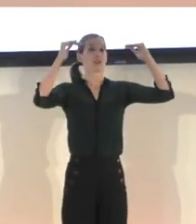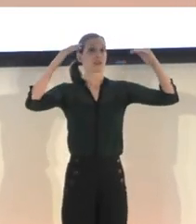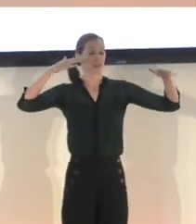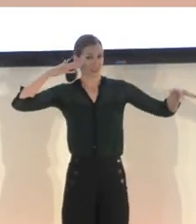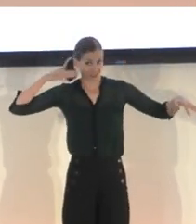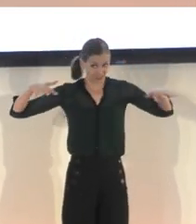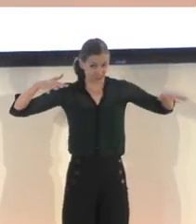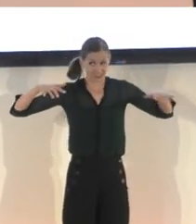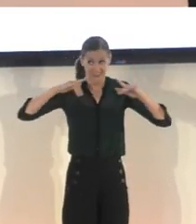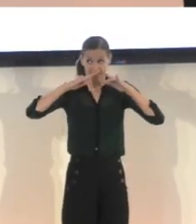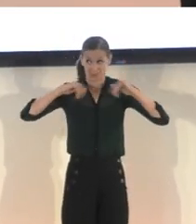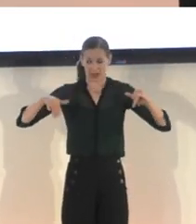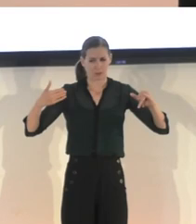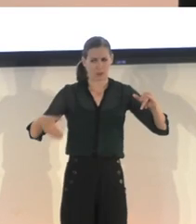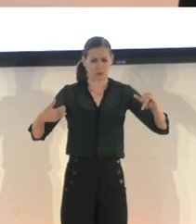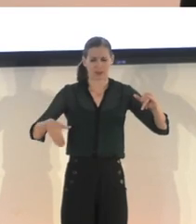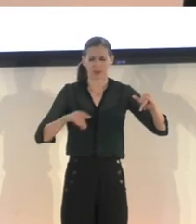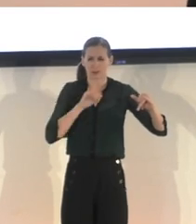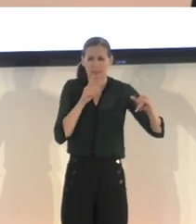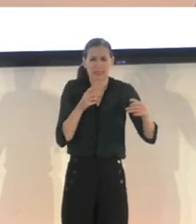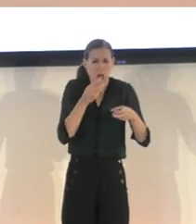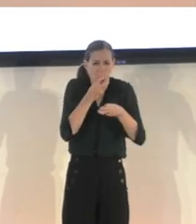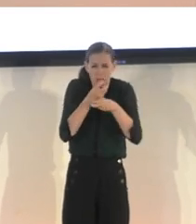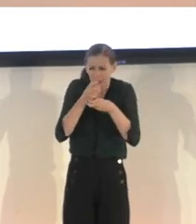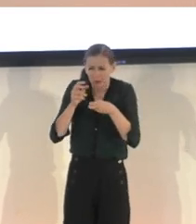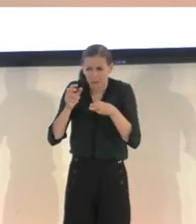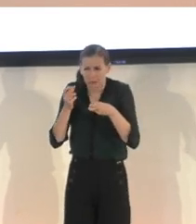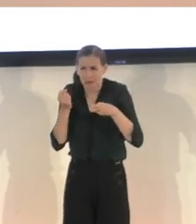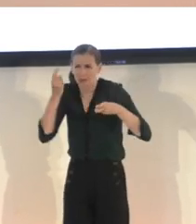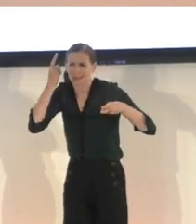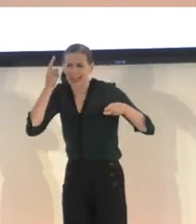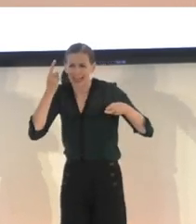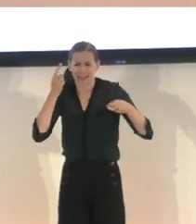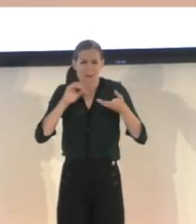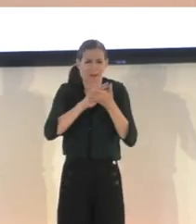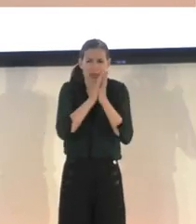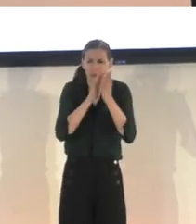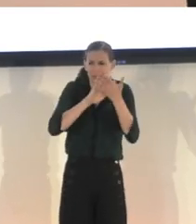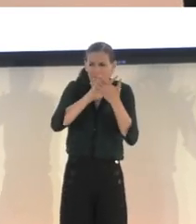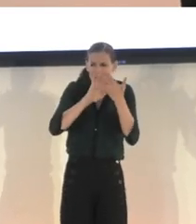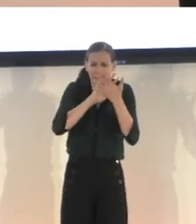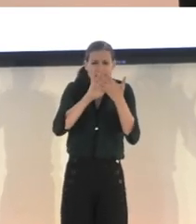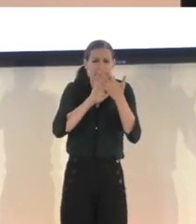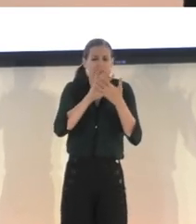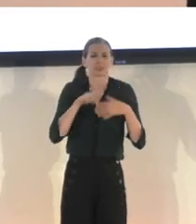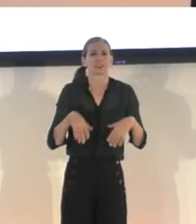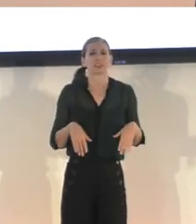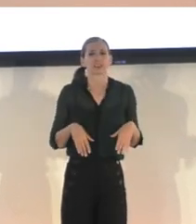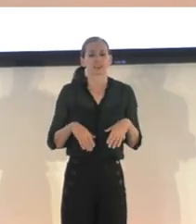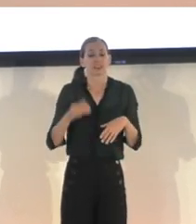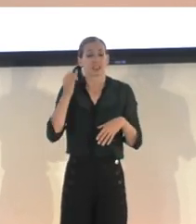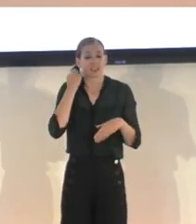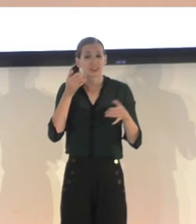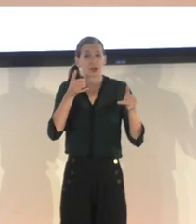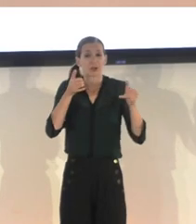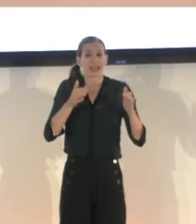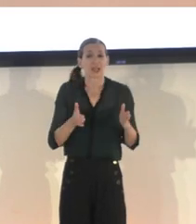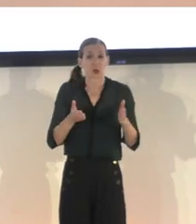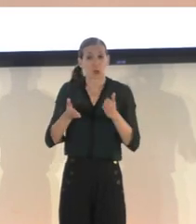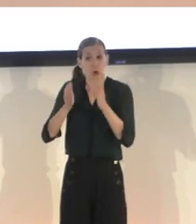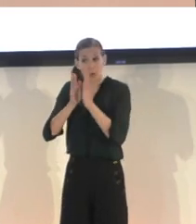very difficult to understand and having the player requested information lowered